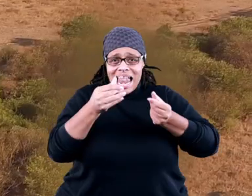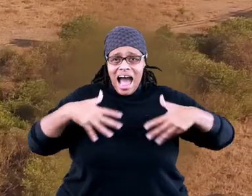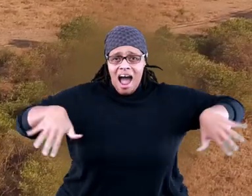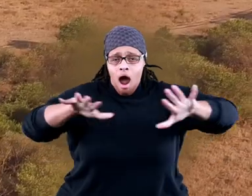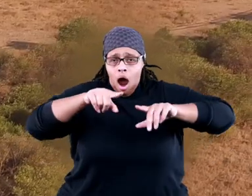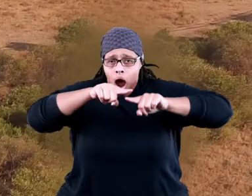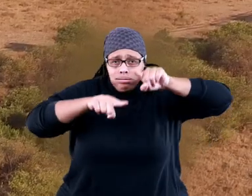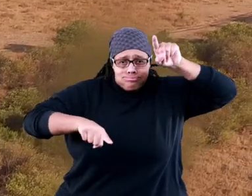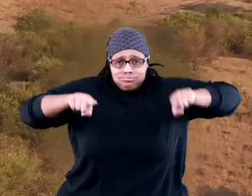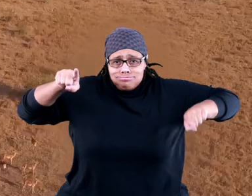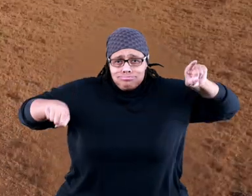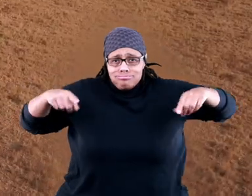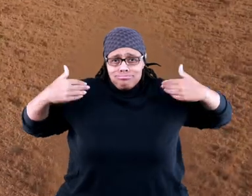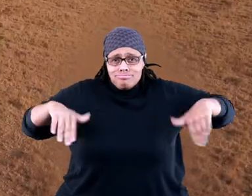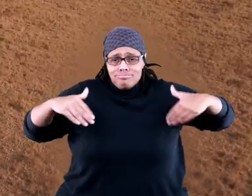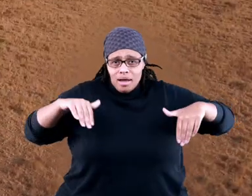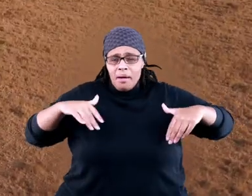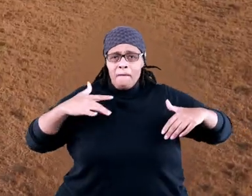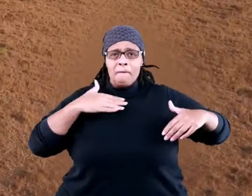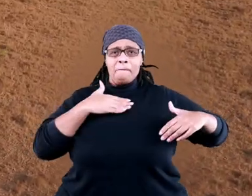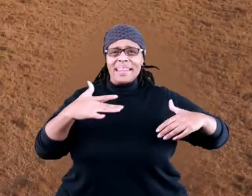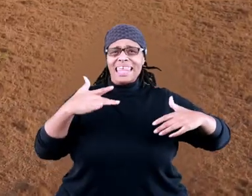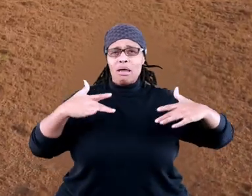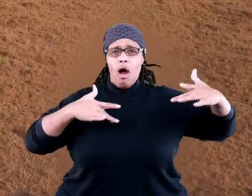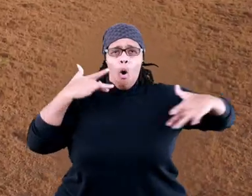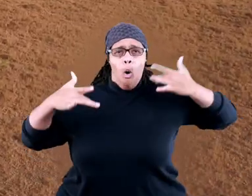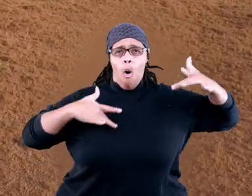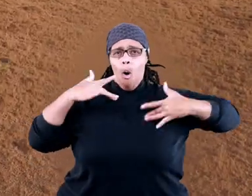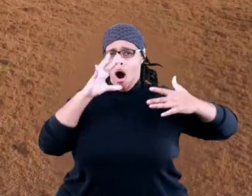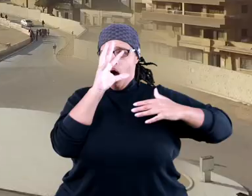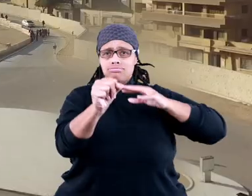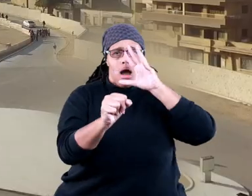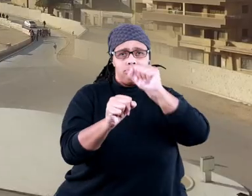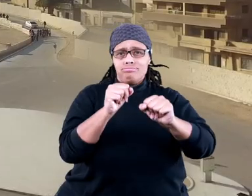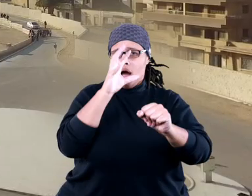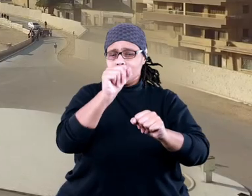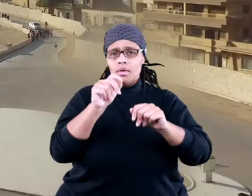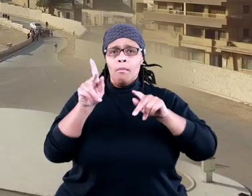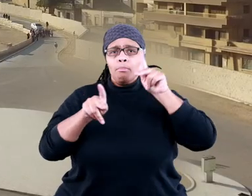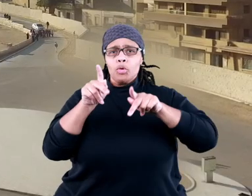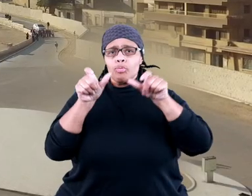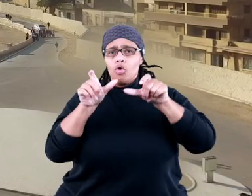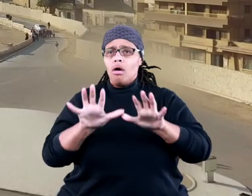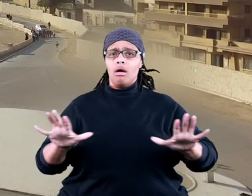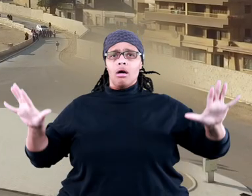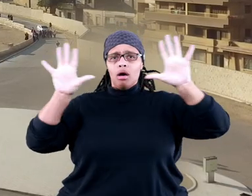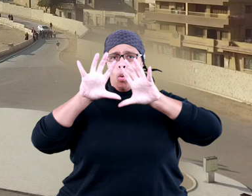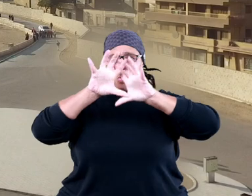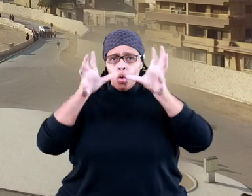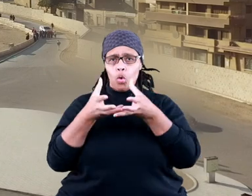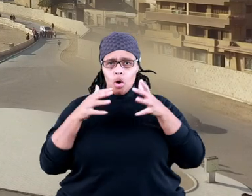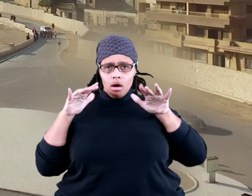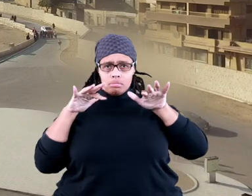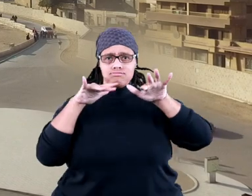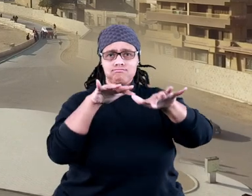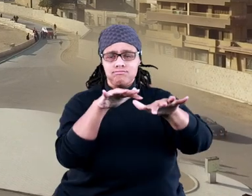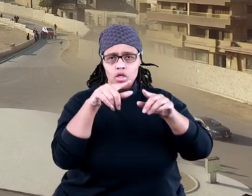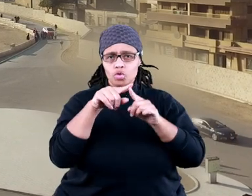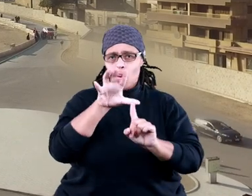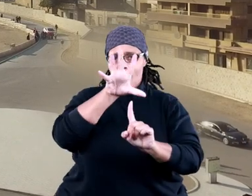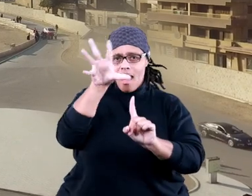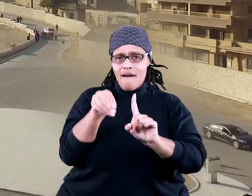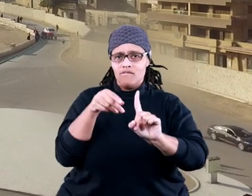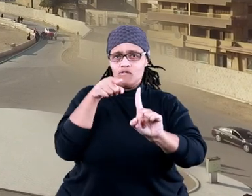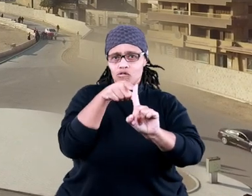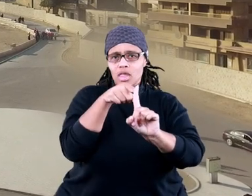land is so diverse, there are lots of exciting attractions that bring tourists from all over the world to